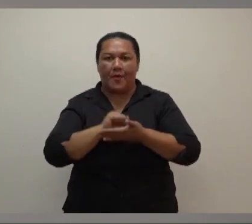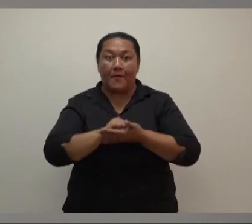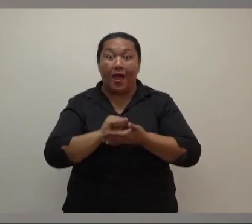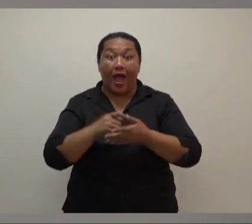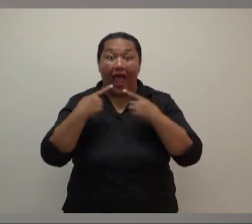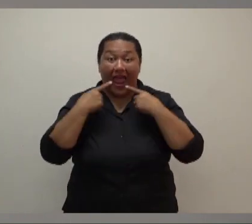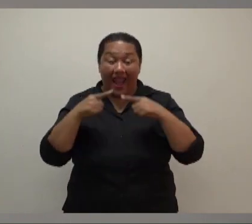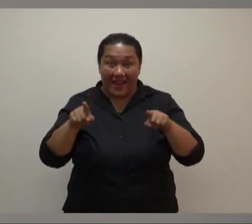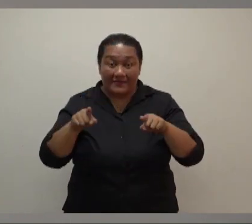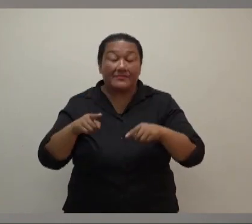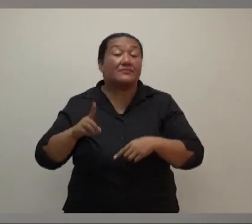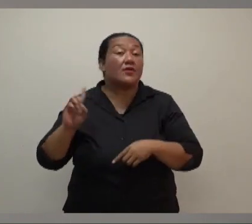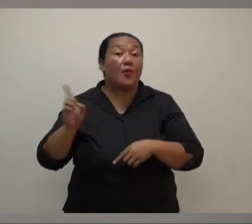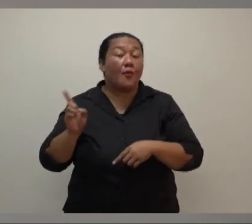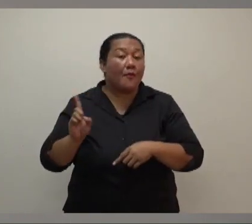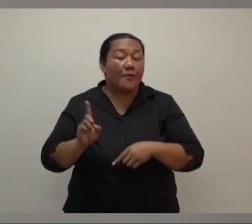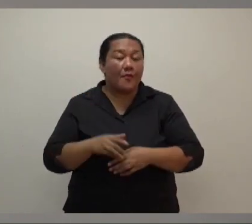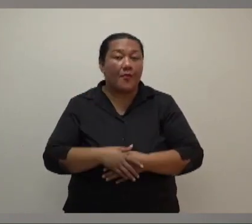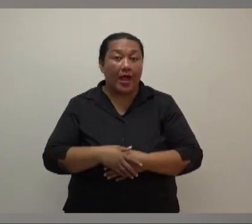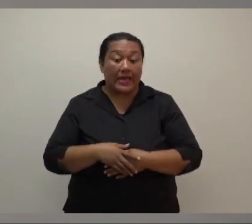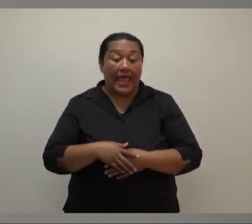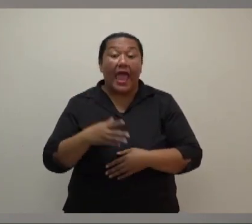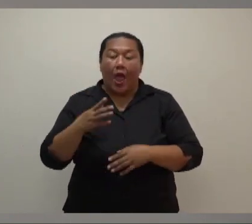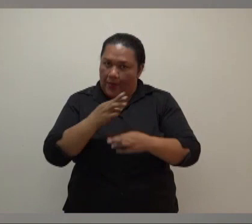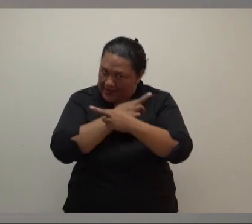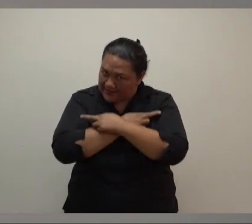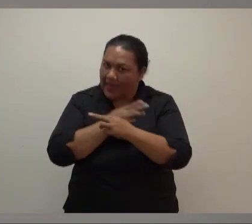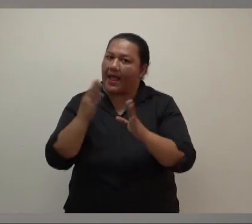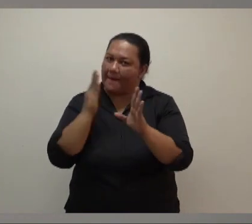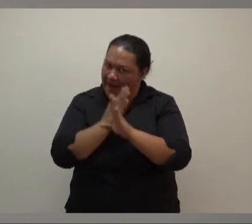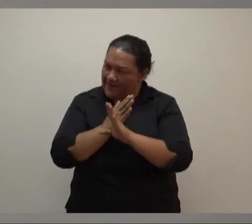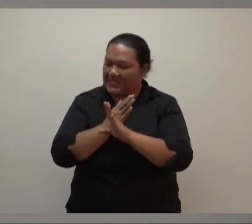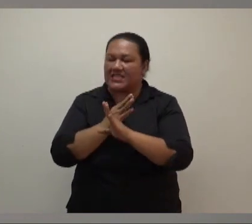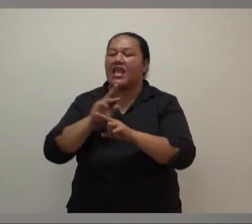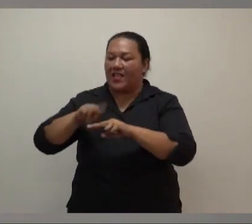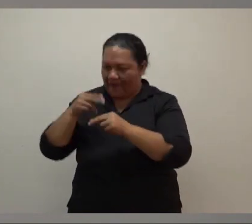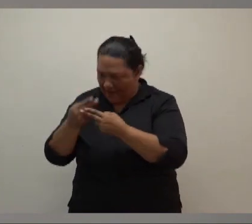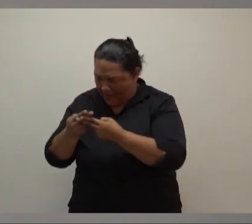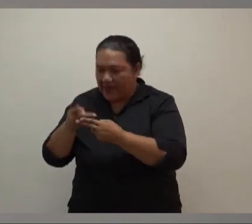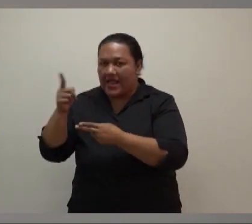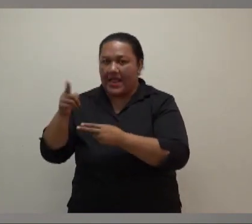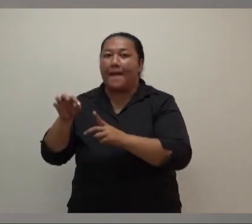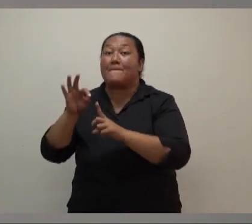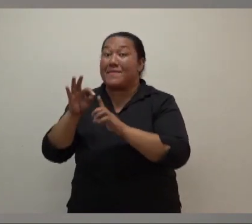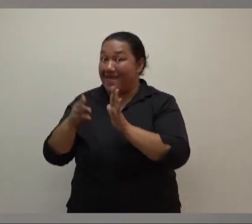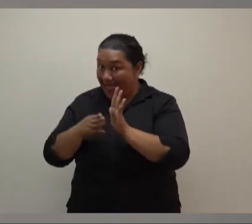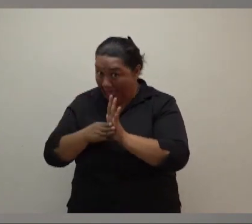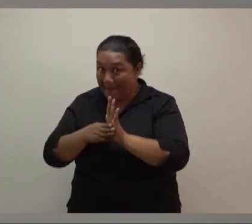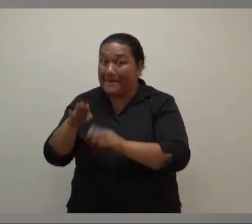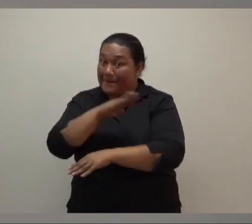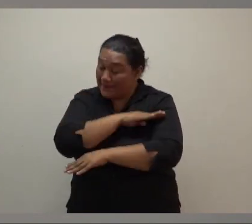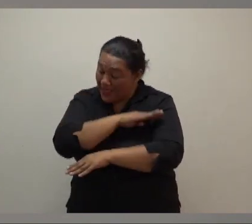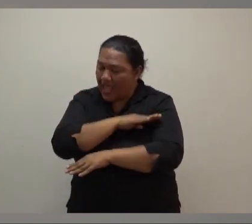in relation to that, but out of respect for his privacy and that of his family and the need for the Honourable Prime Minister to focus on his health,